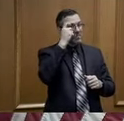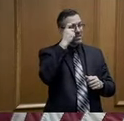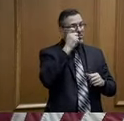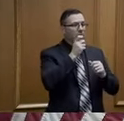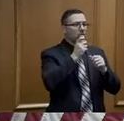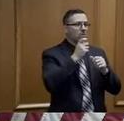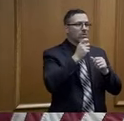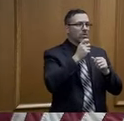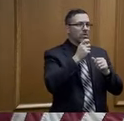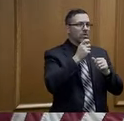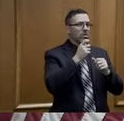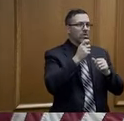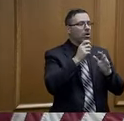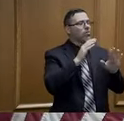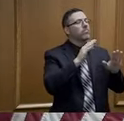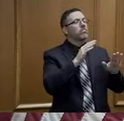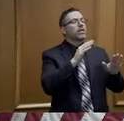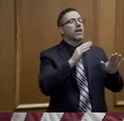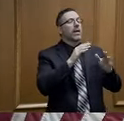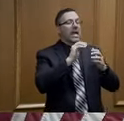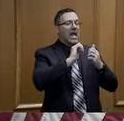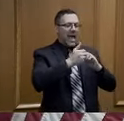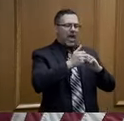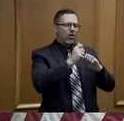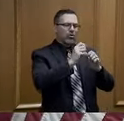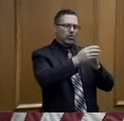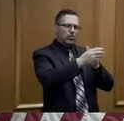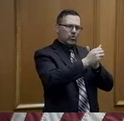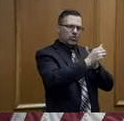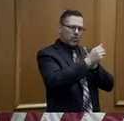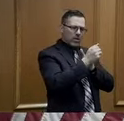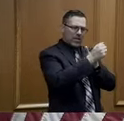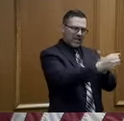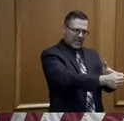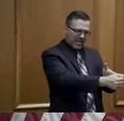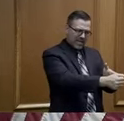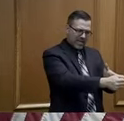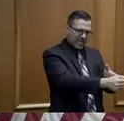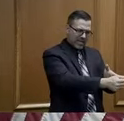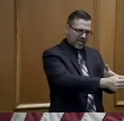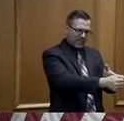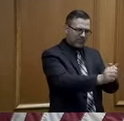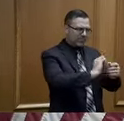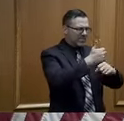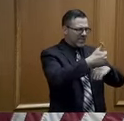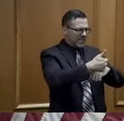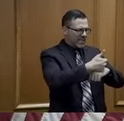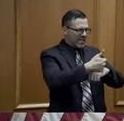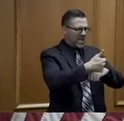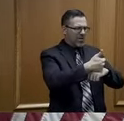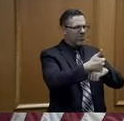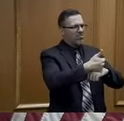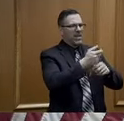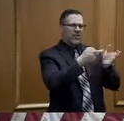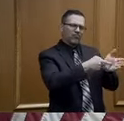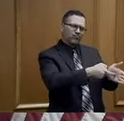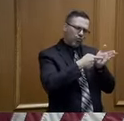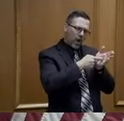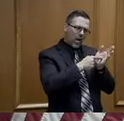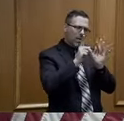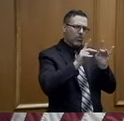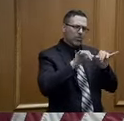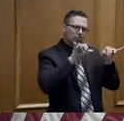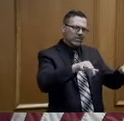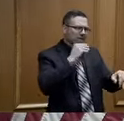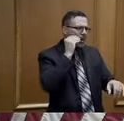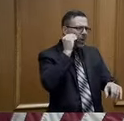lead as far as, you know, putting forth something like a shelter-at-home order or anything perhaps even